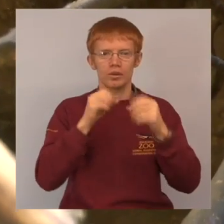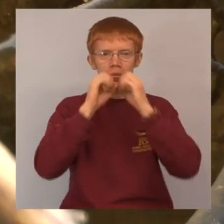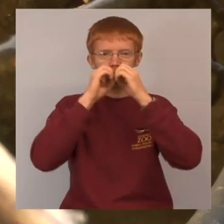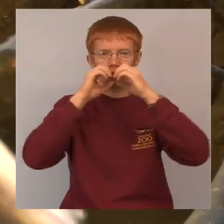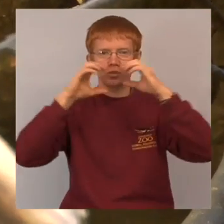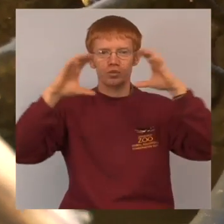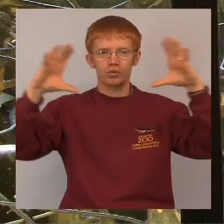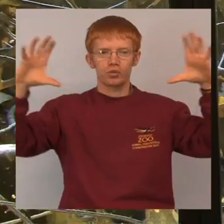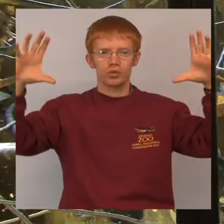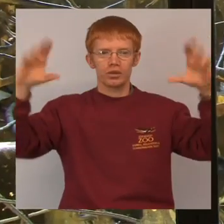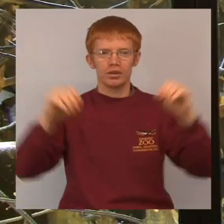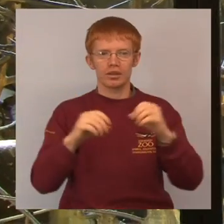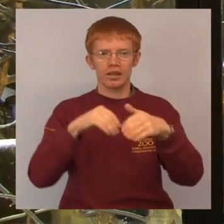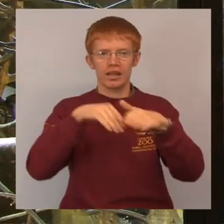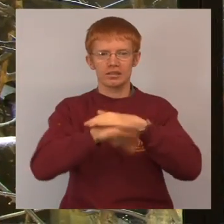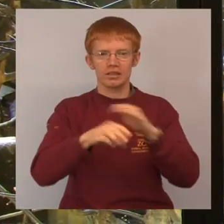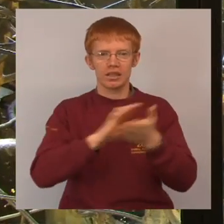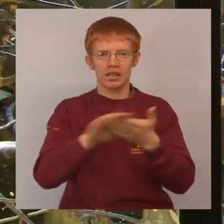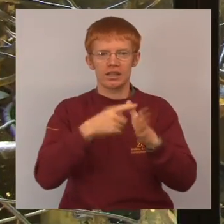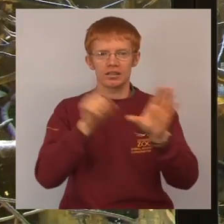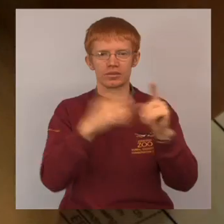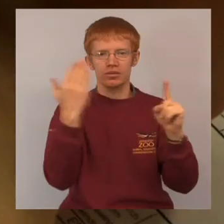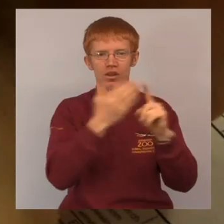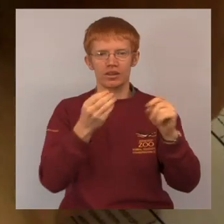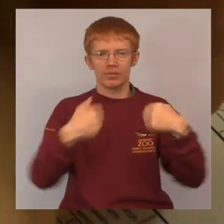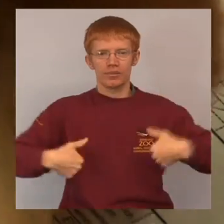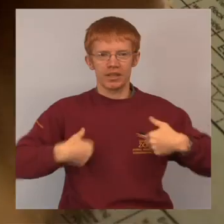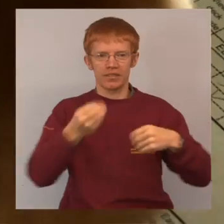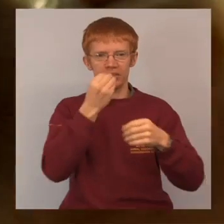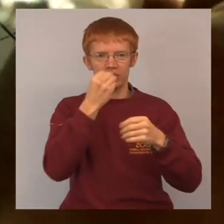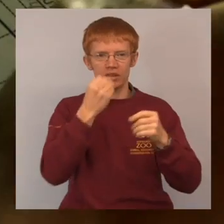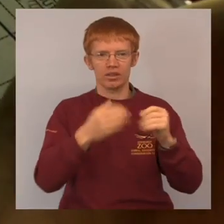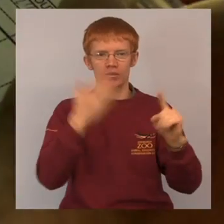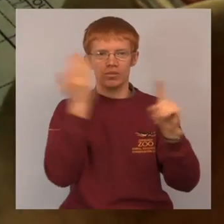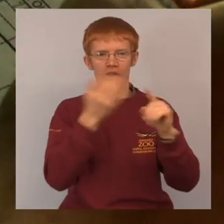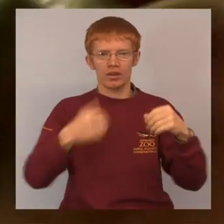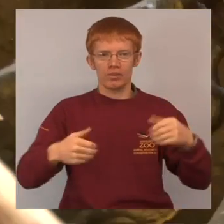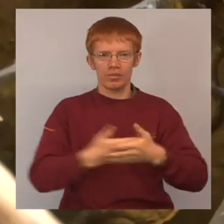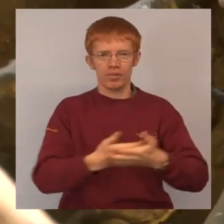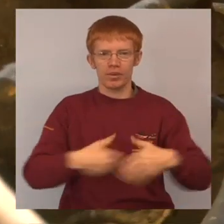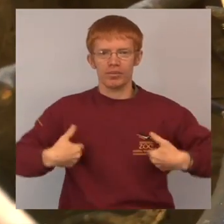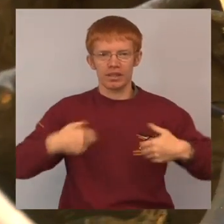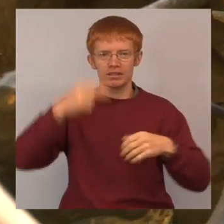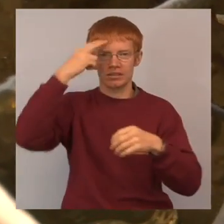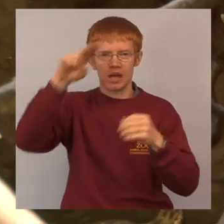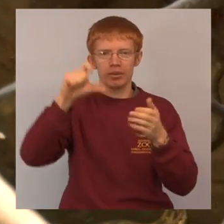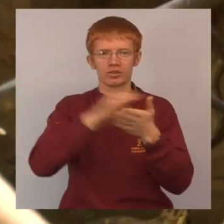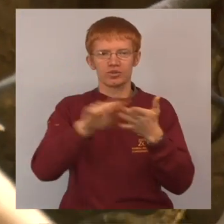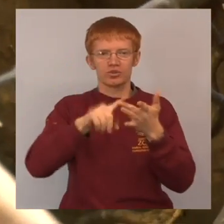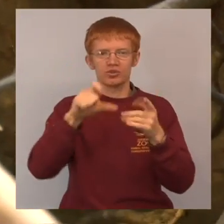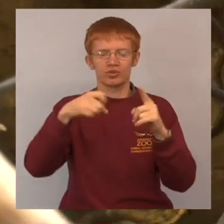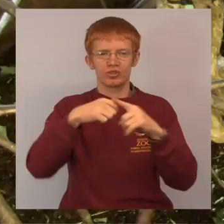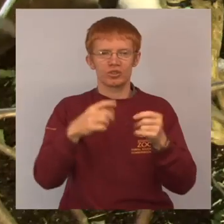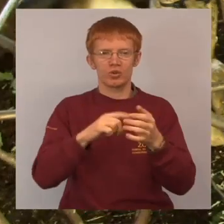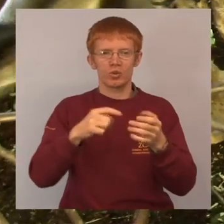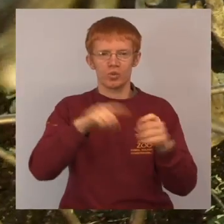The baby monkey Chico who we are watching as part of our animal behaviour study, he maybe seems a bit more reluctant and a